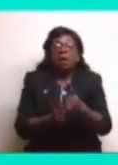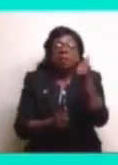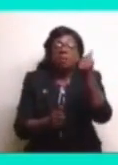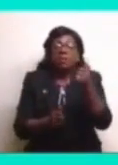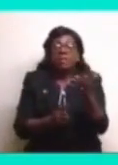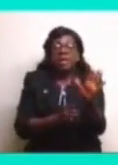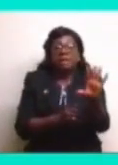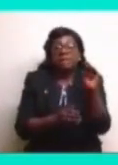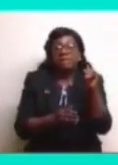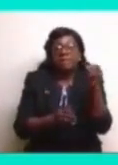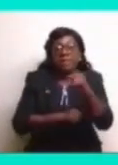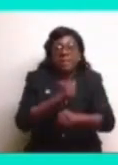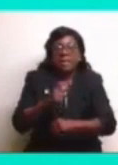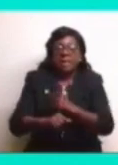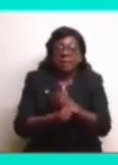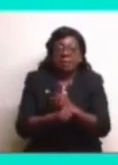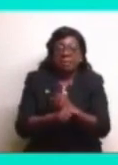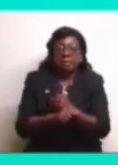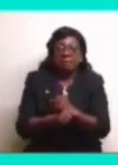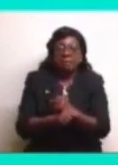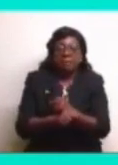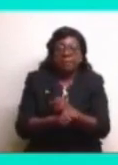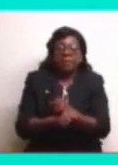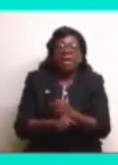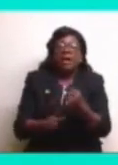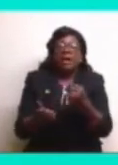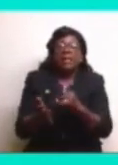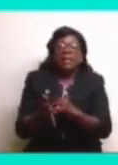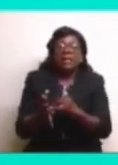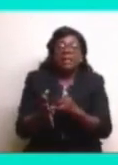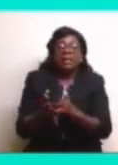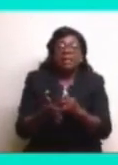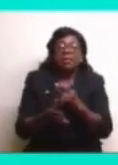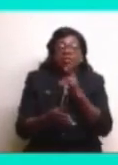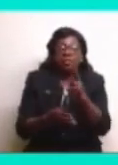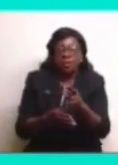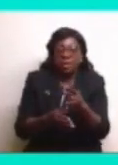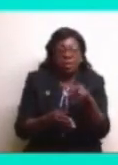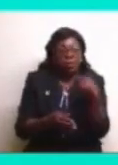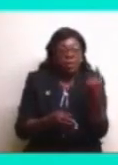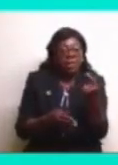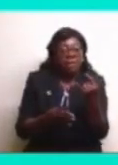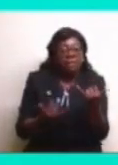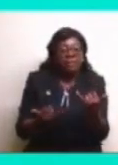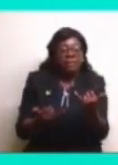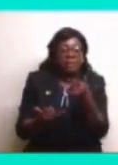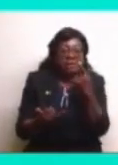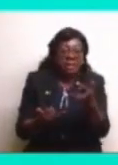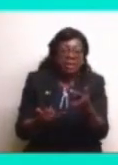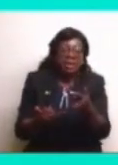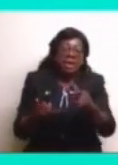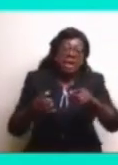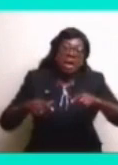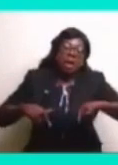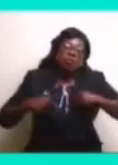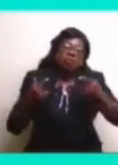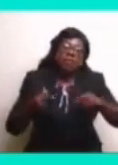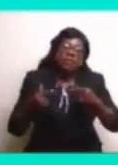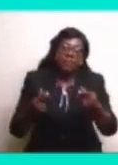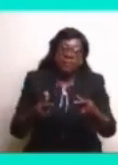50th year. And it's really only left for me to say at this point my grateful thanks